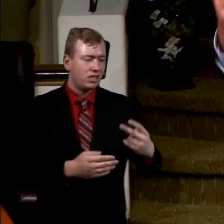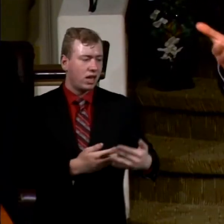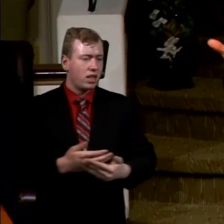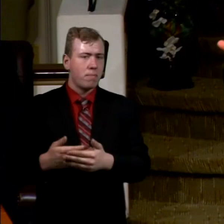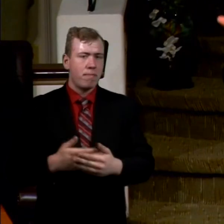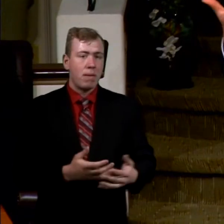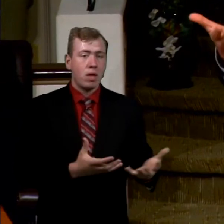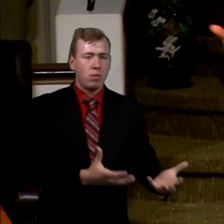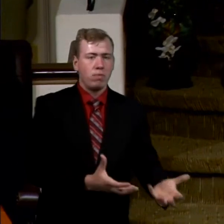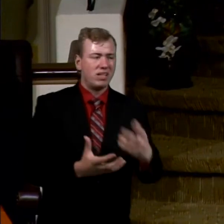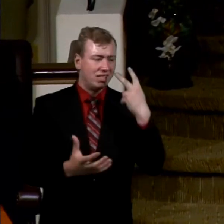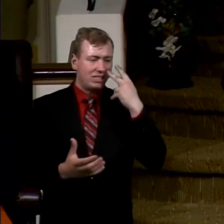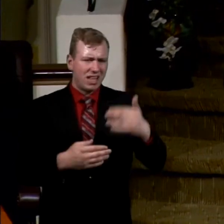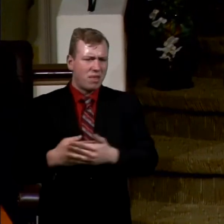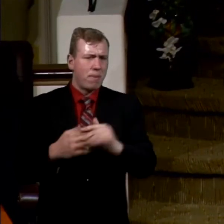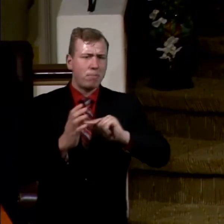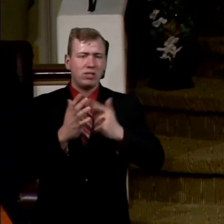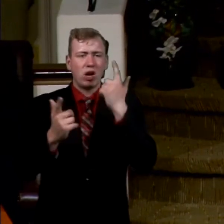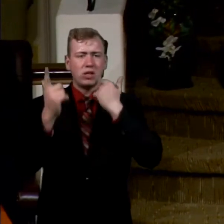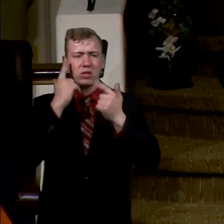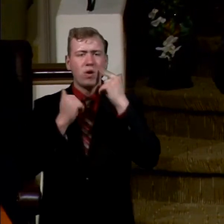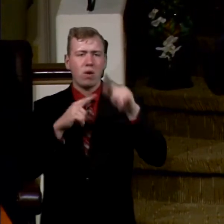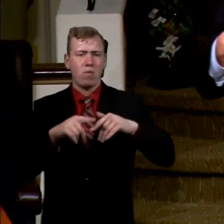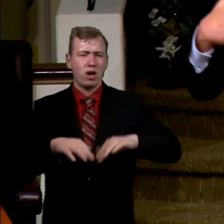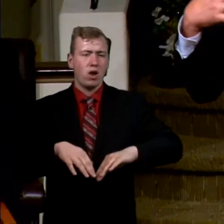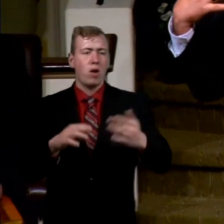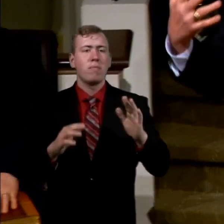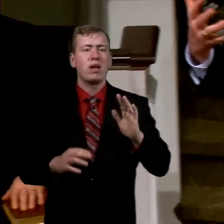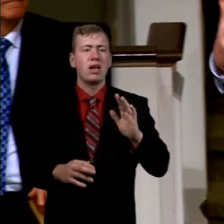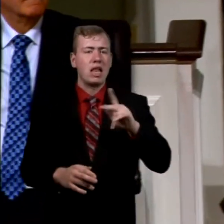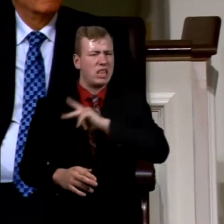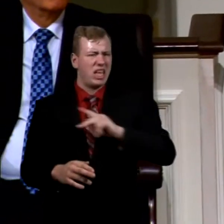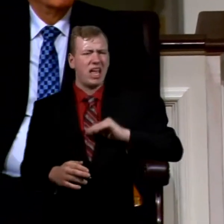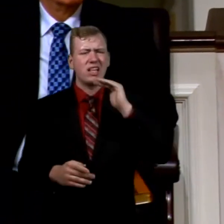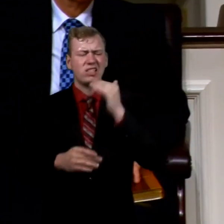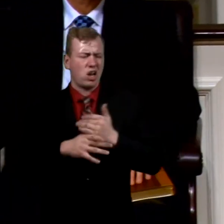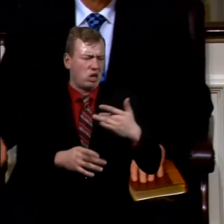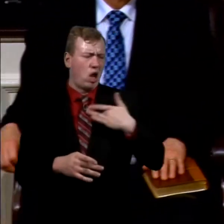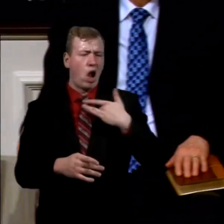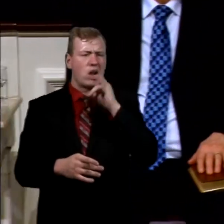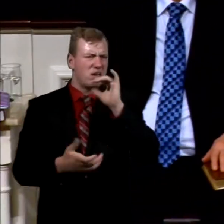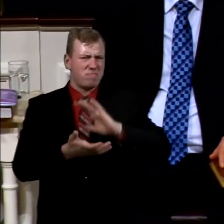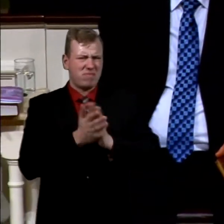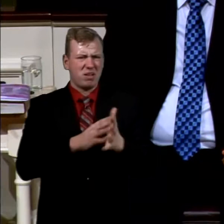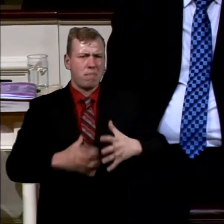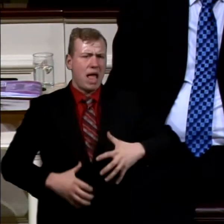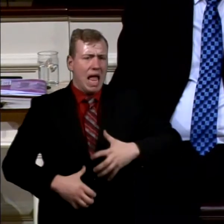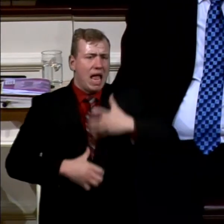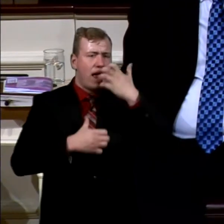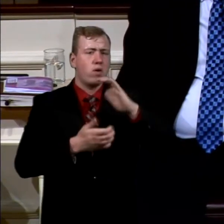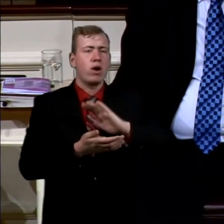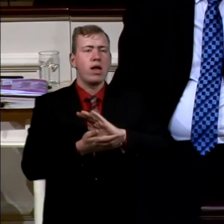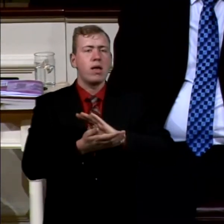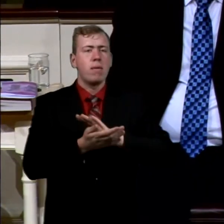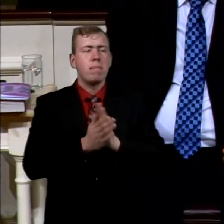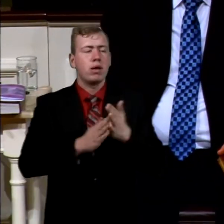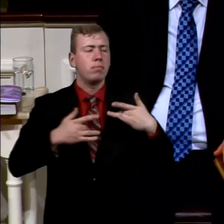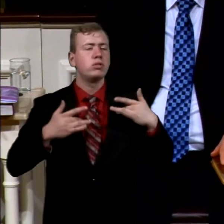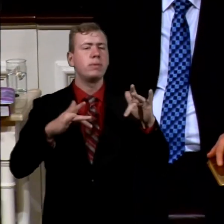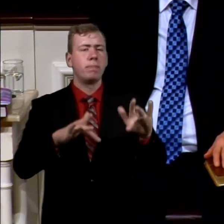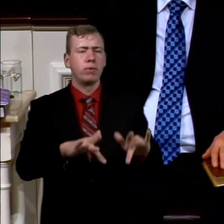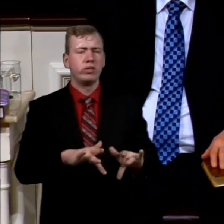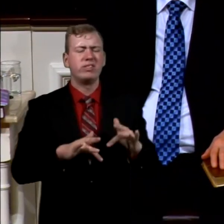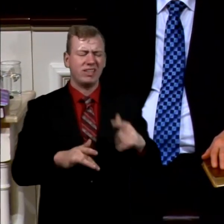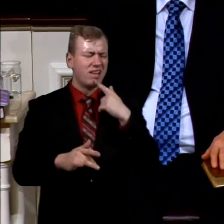off. They see that the baby starts crying. When she opens her heart, rather than becoming angry, becomes compassionate. So this is not